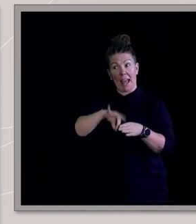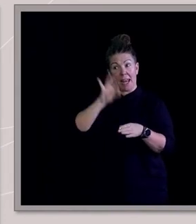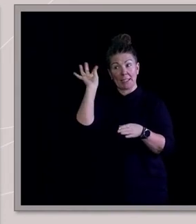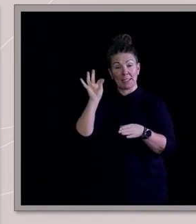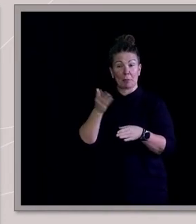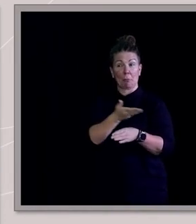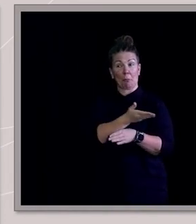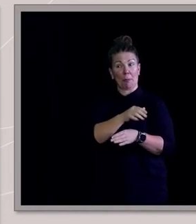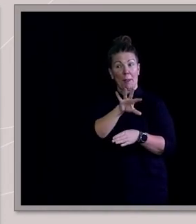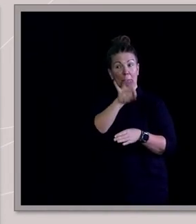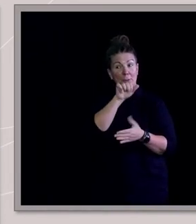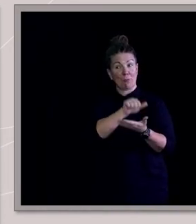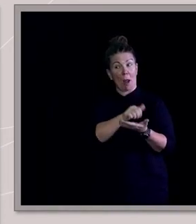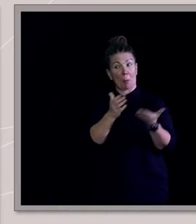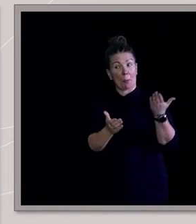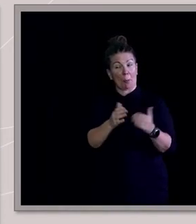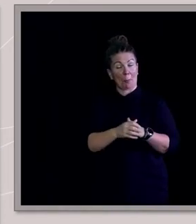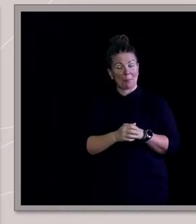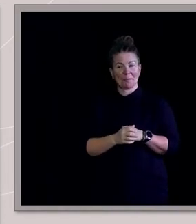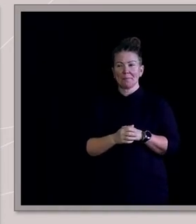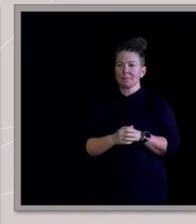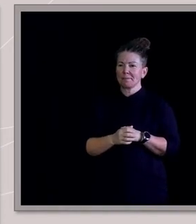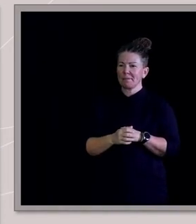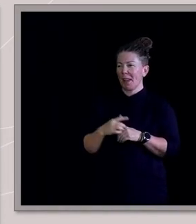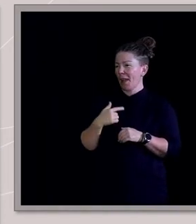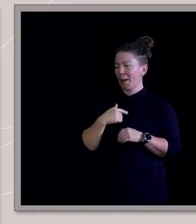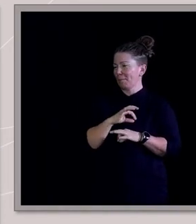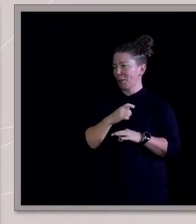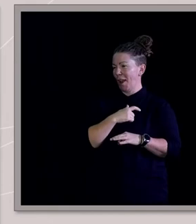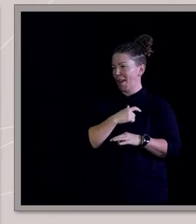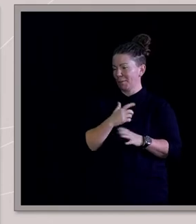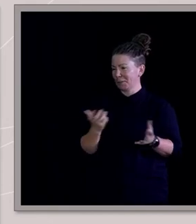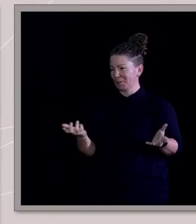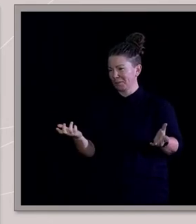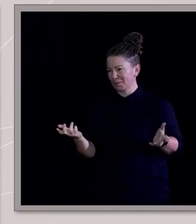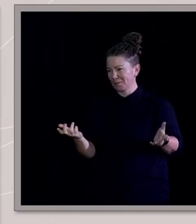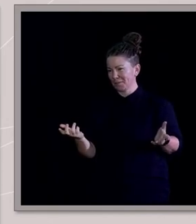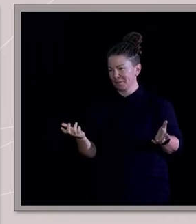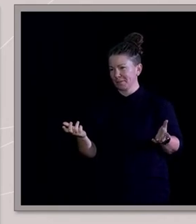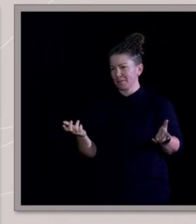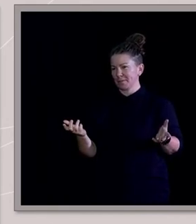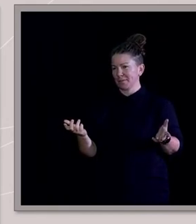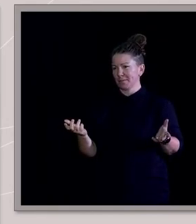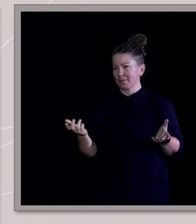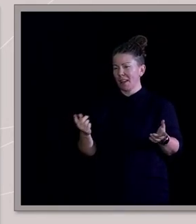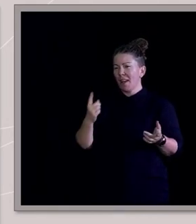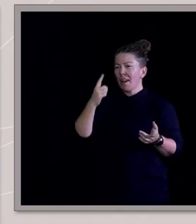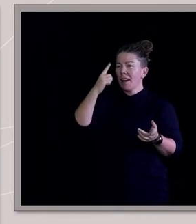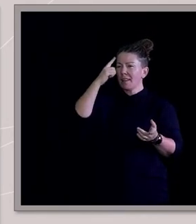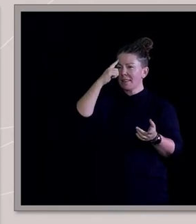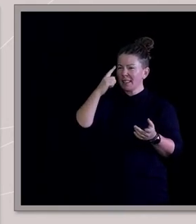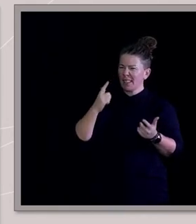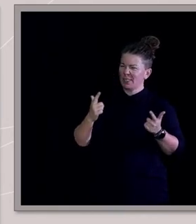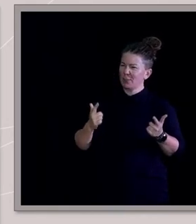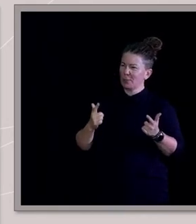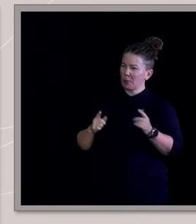Look, I'm not, I'm not that worried about it, to be honest. I think, I think there is a slight over-representation. There